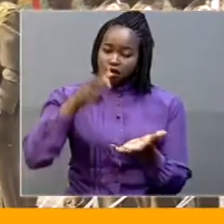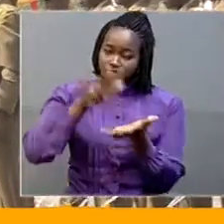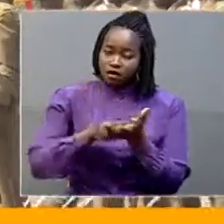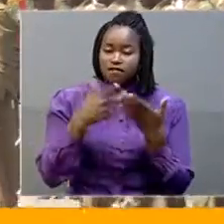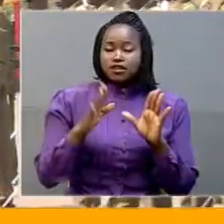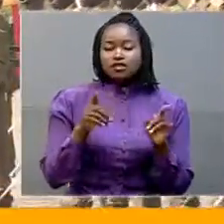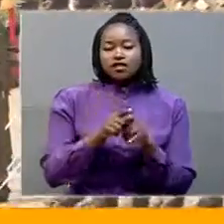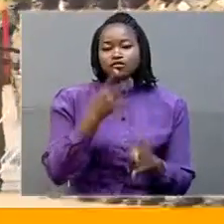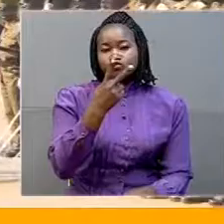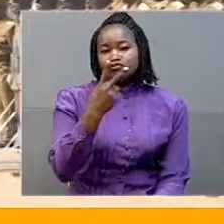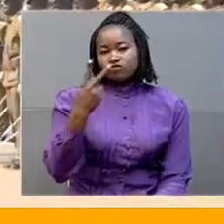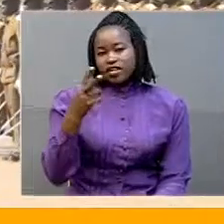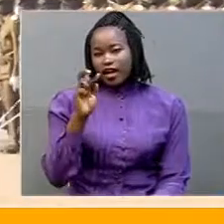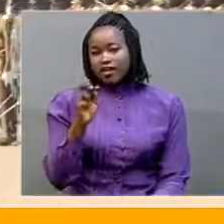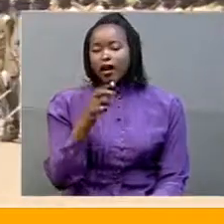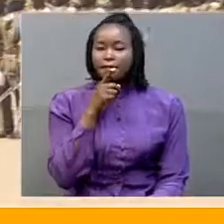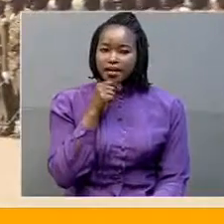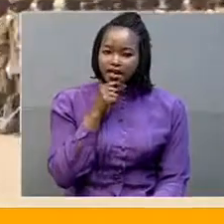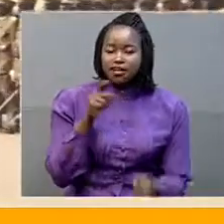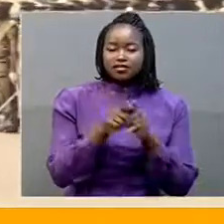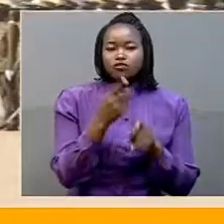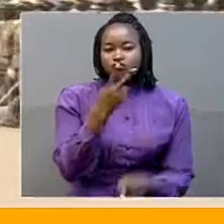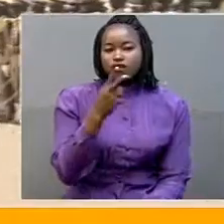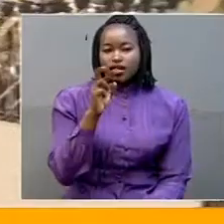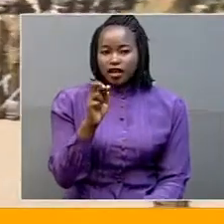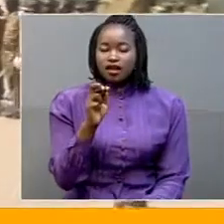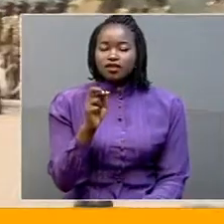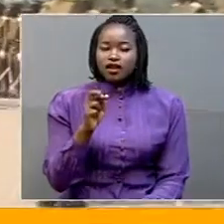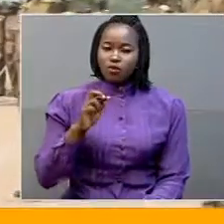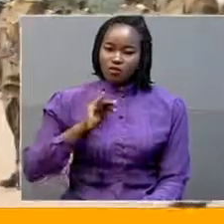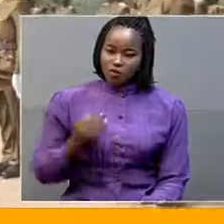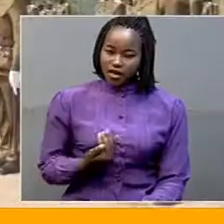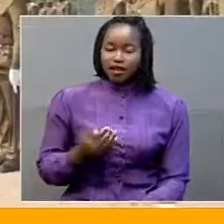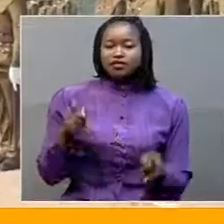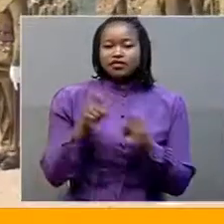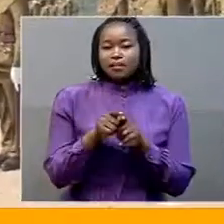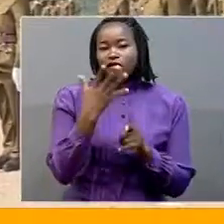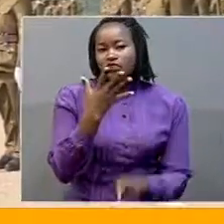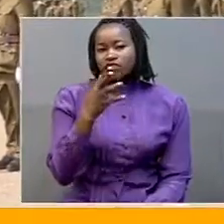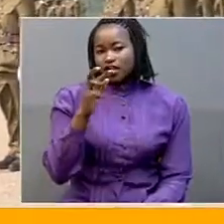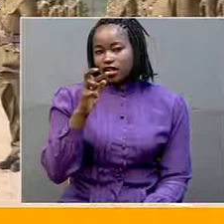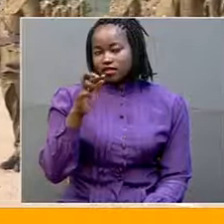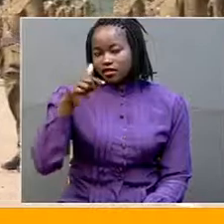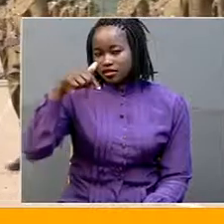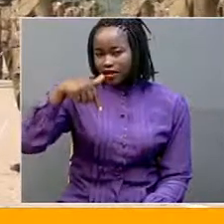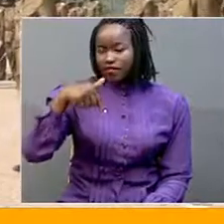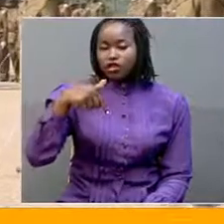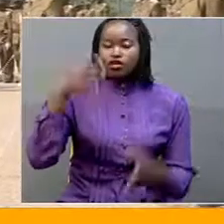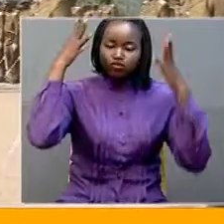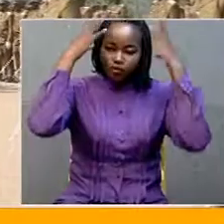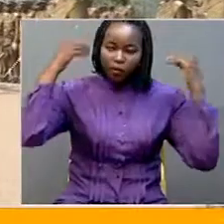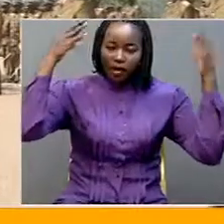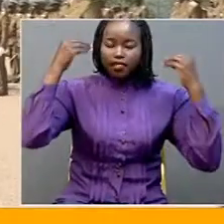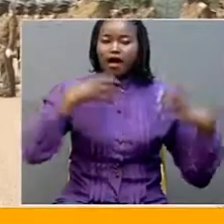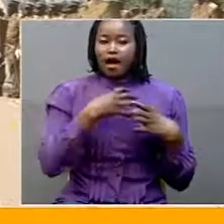228 males and 28 males there were also 57 somali officers who were commissioned